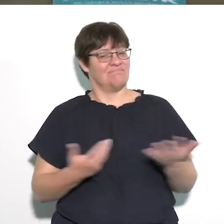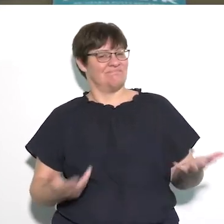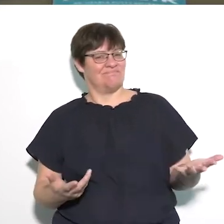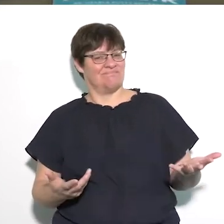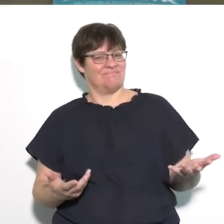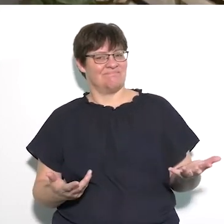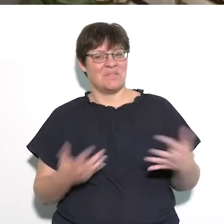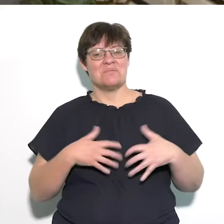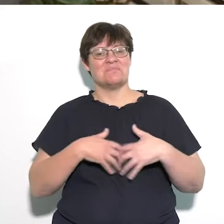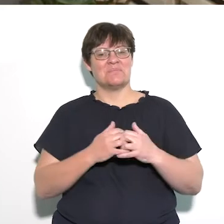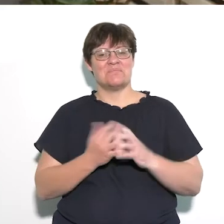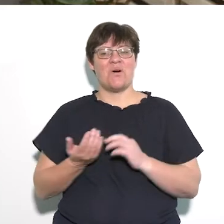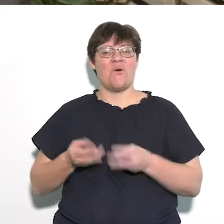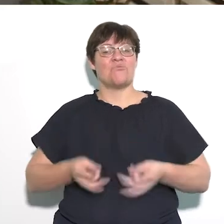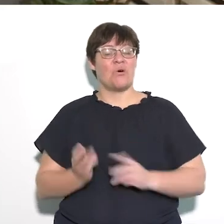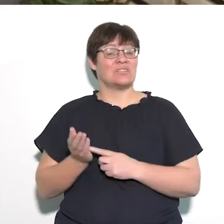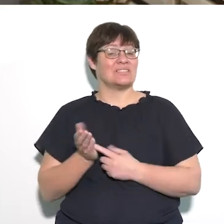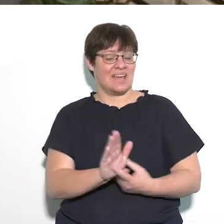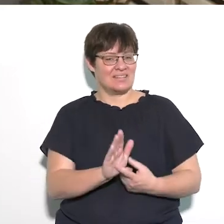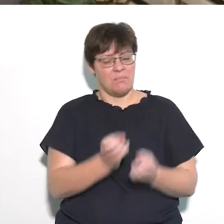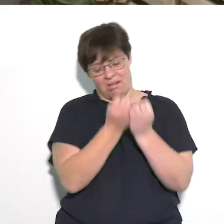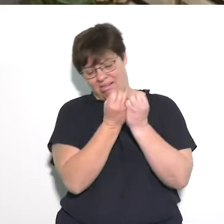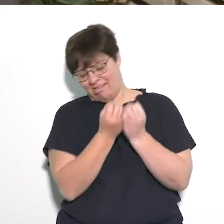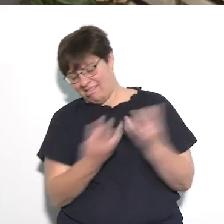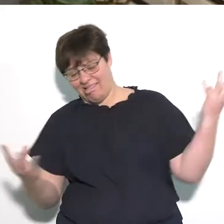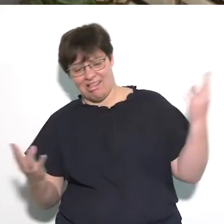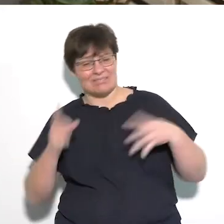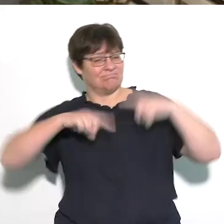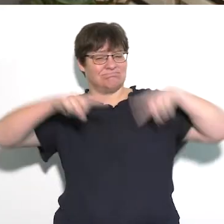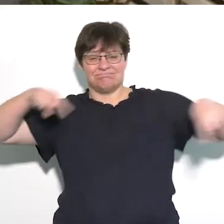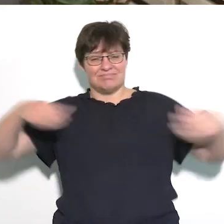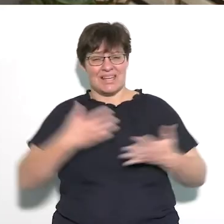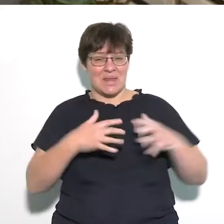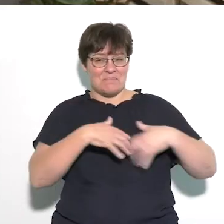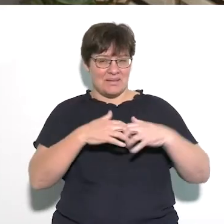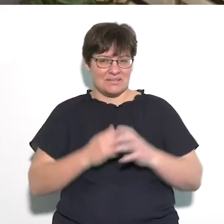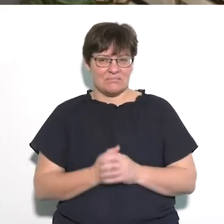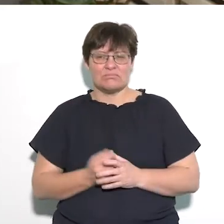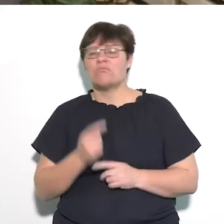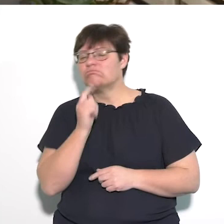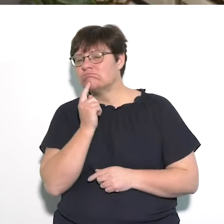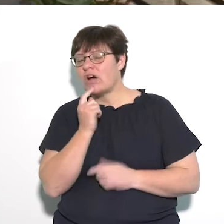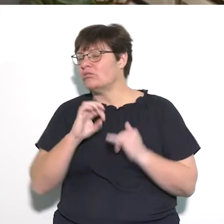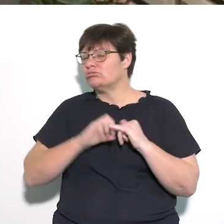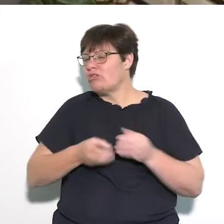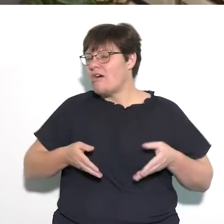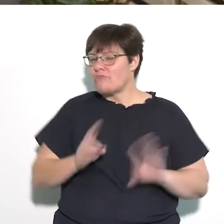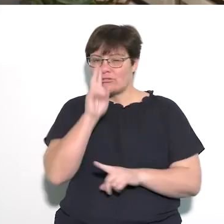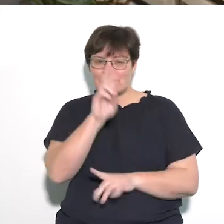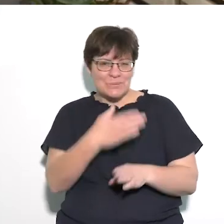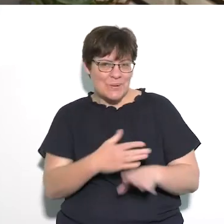And there you go, I've made a road sign and you can make lots of road signs. Let's try it out on our road.